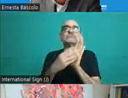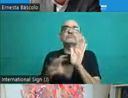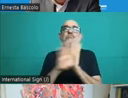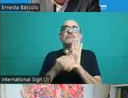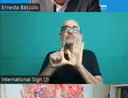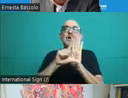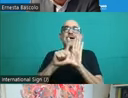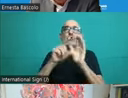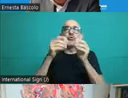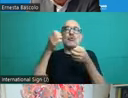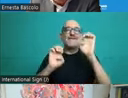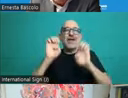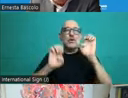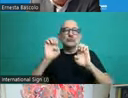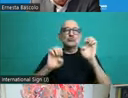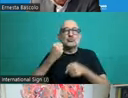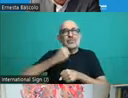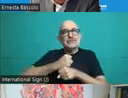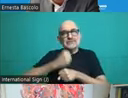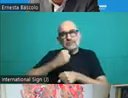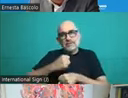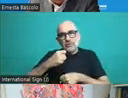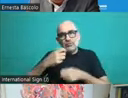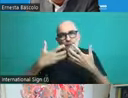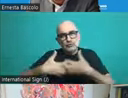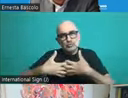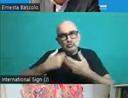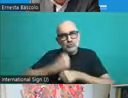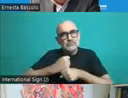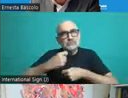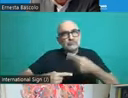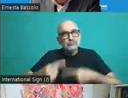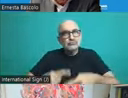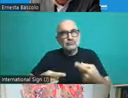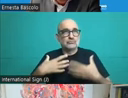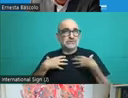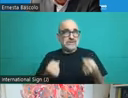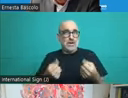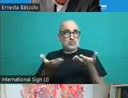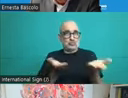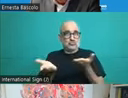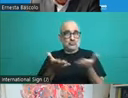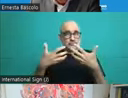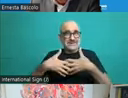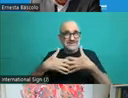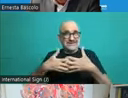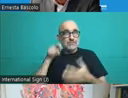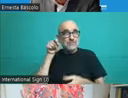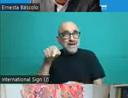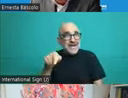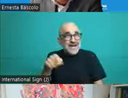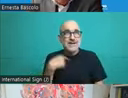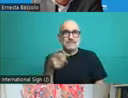systems. And as you see, once again, this is a key reference. Just last year, 2022,